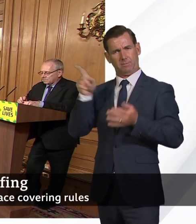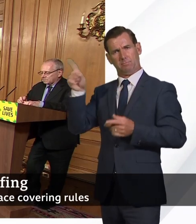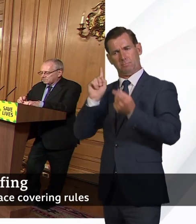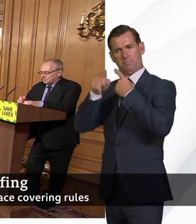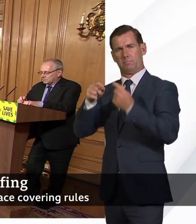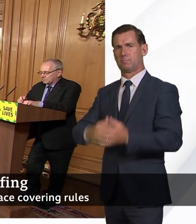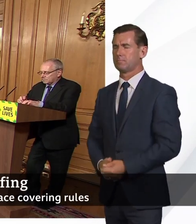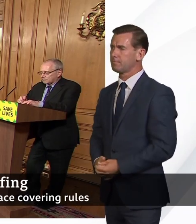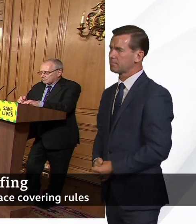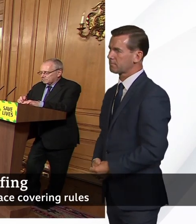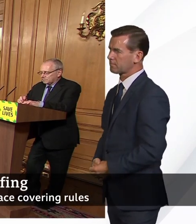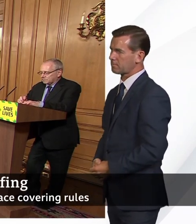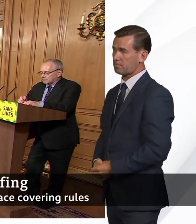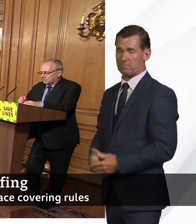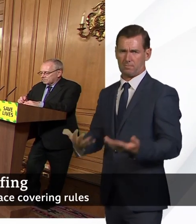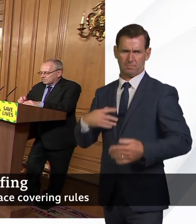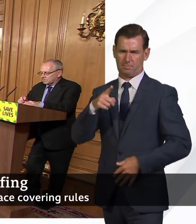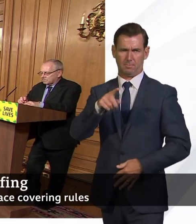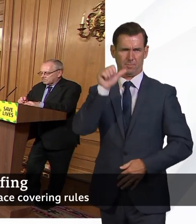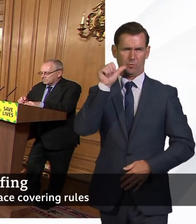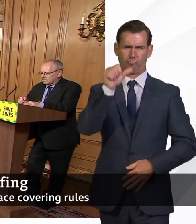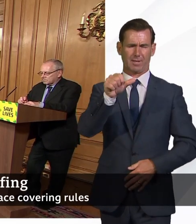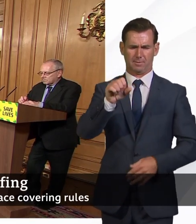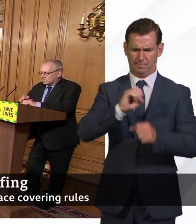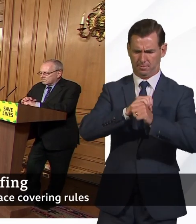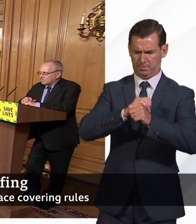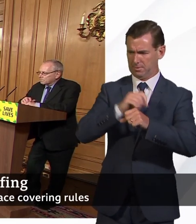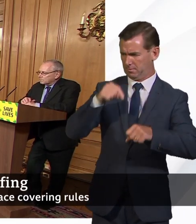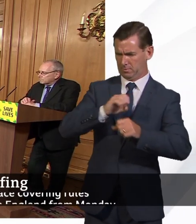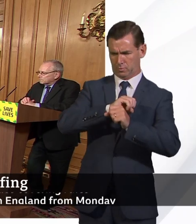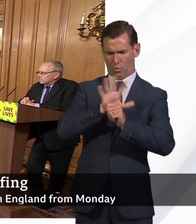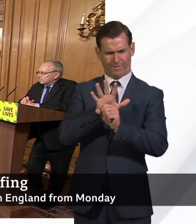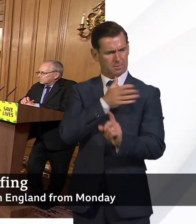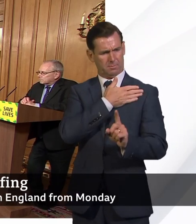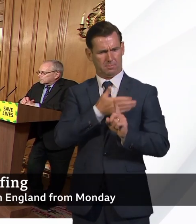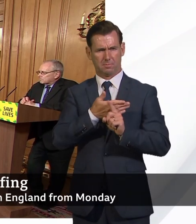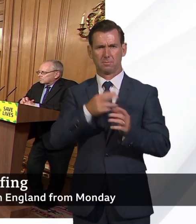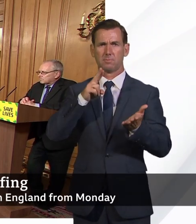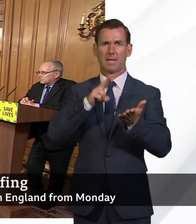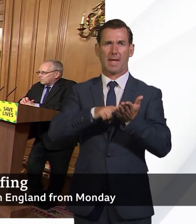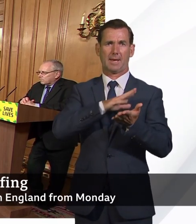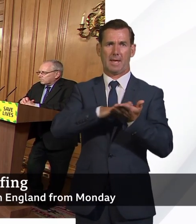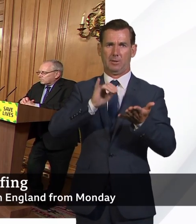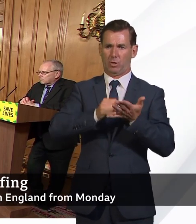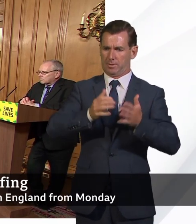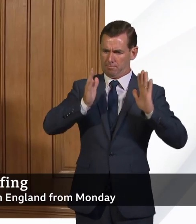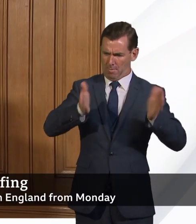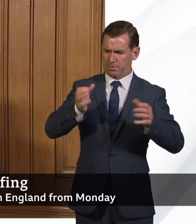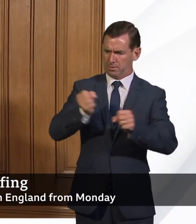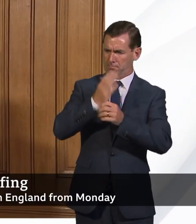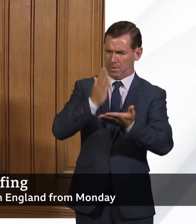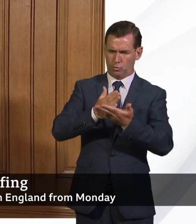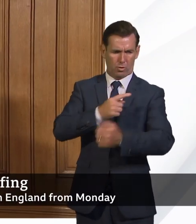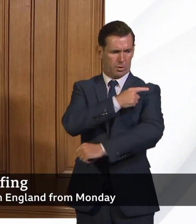right. It's key during COVID-19 that we ensure that the NHS does everything it possibly can to ensure that its nurses, but